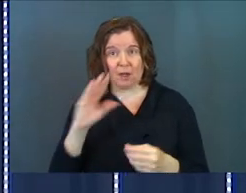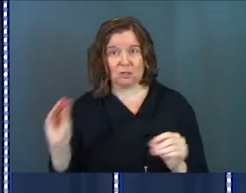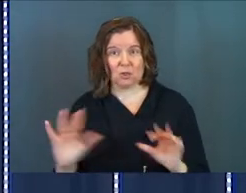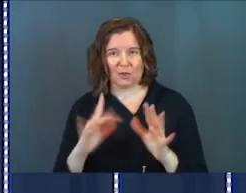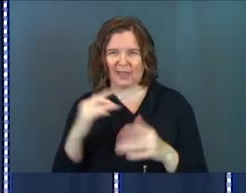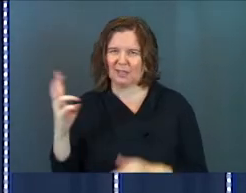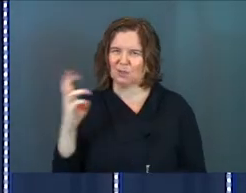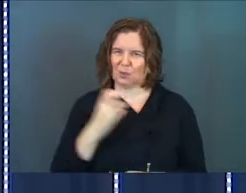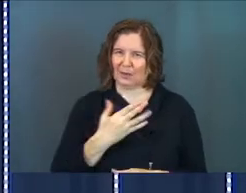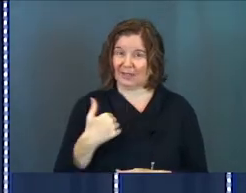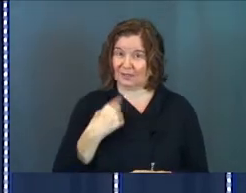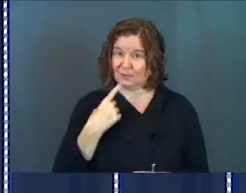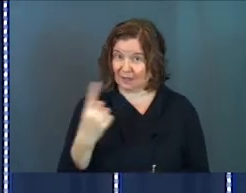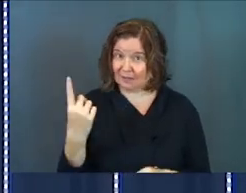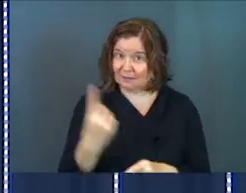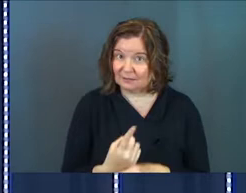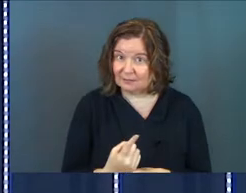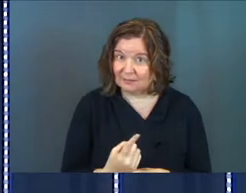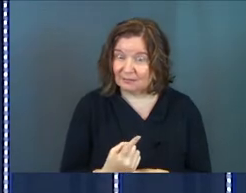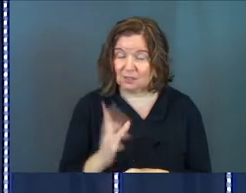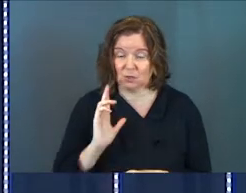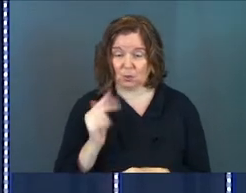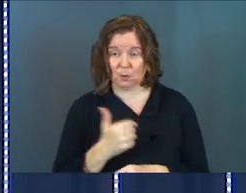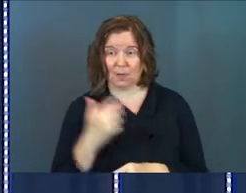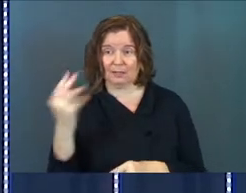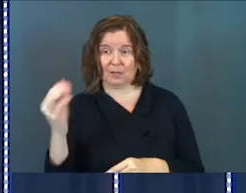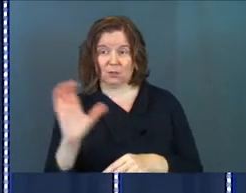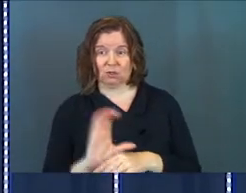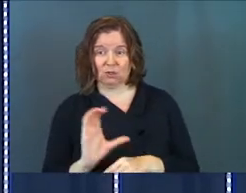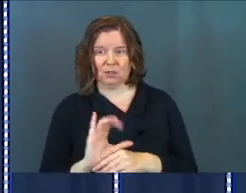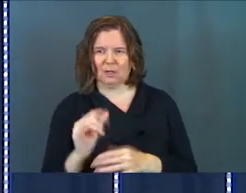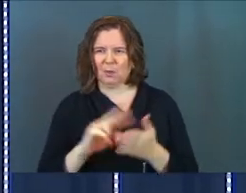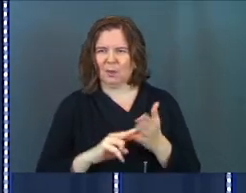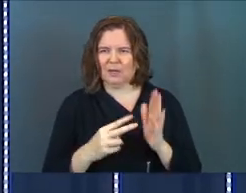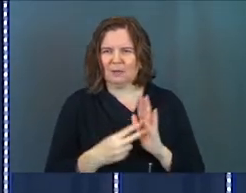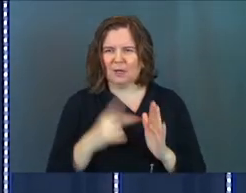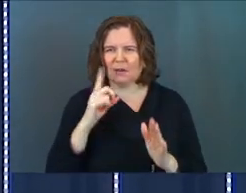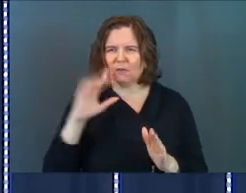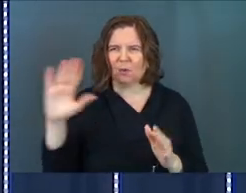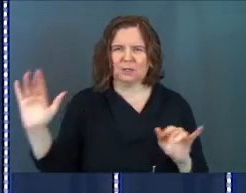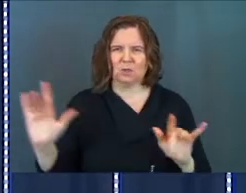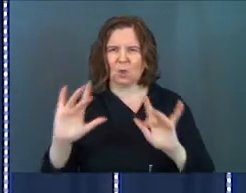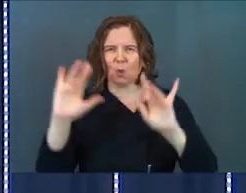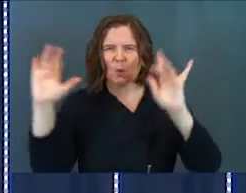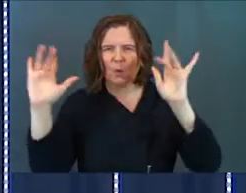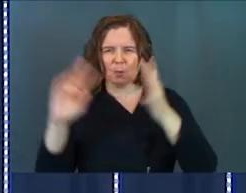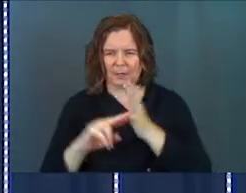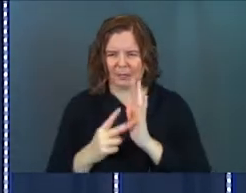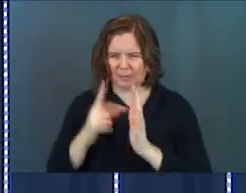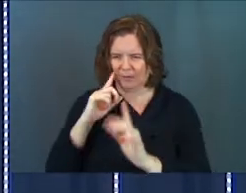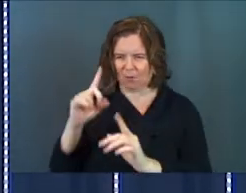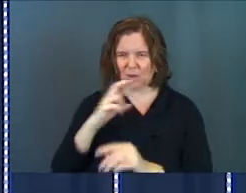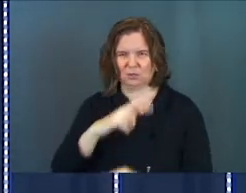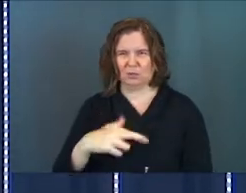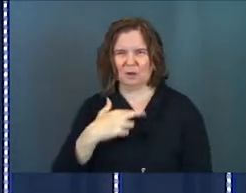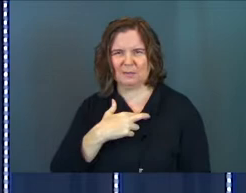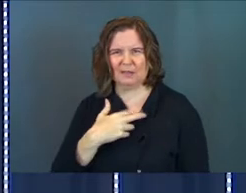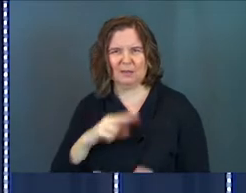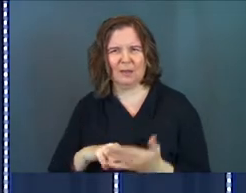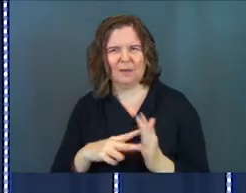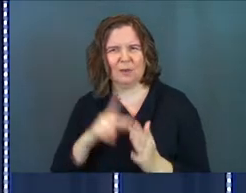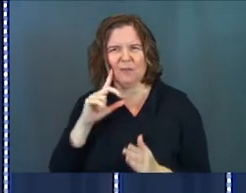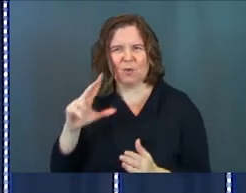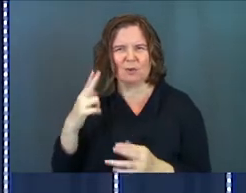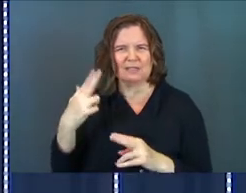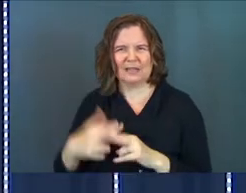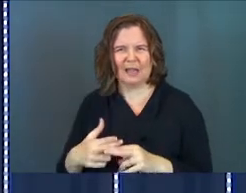glory. That's a weird thing to say, isn't it? To us outside the church. It's like, what do you mean for his glory? What do you mean for his reputation? What do you mean